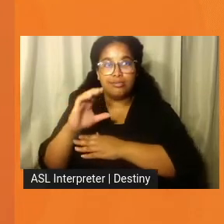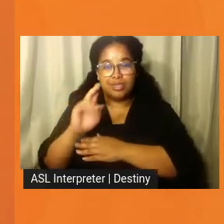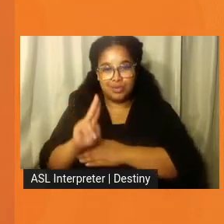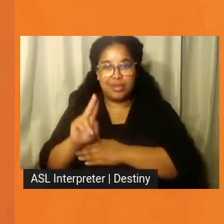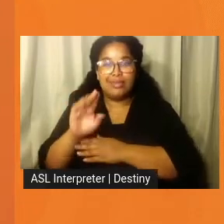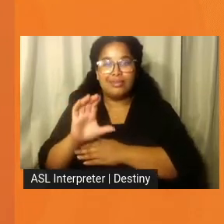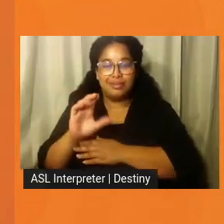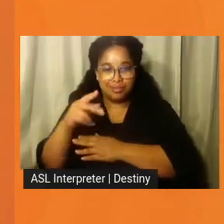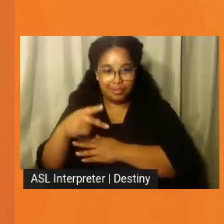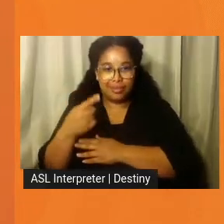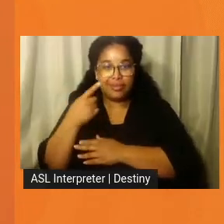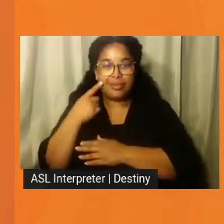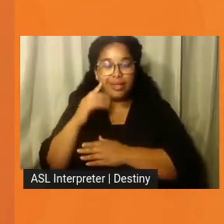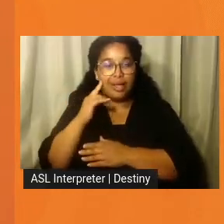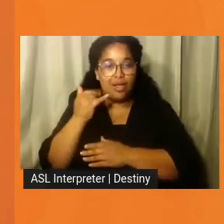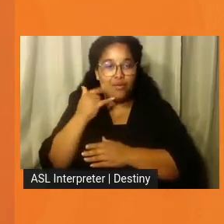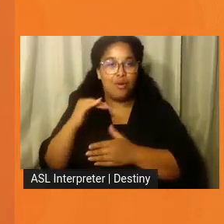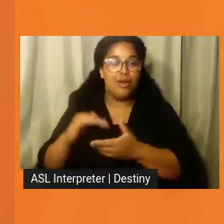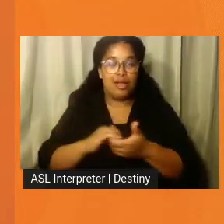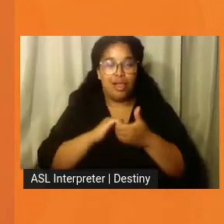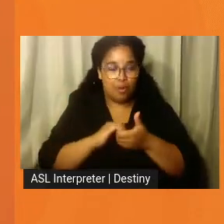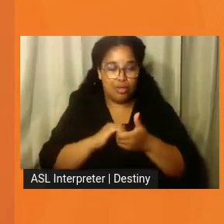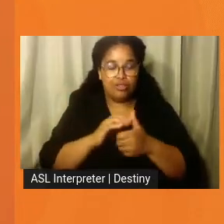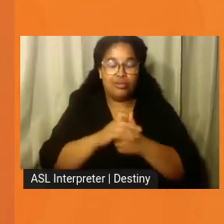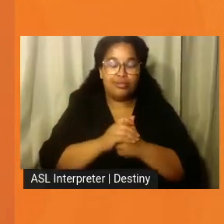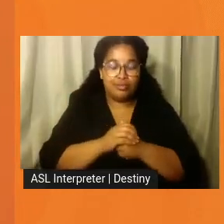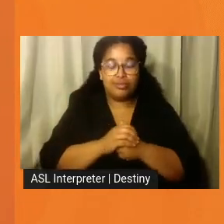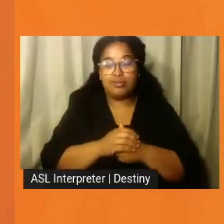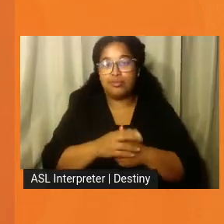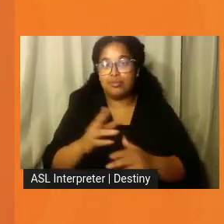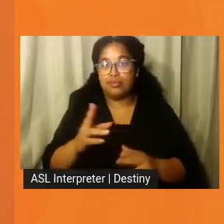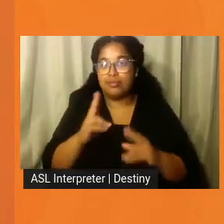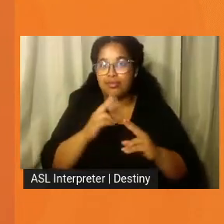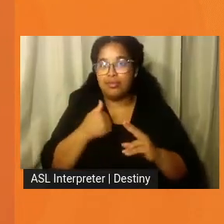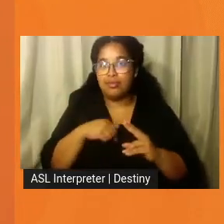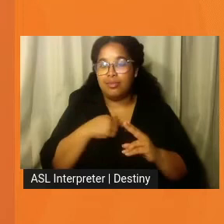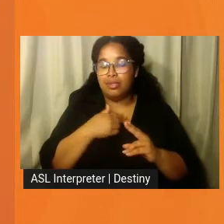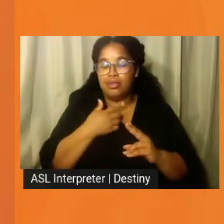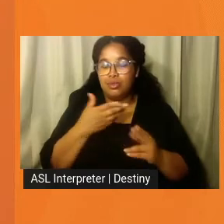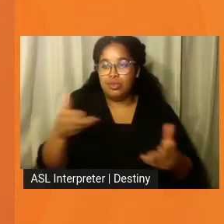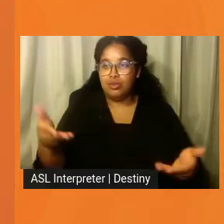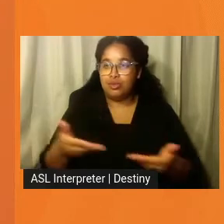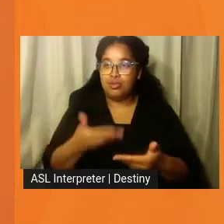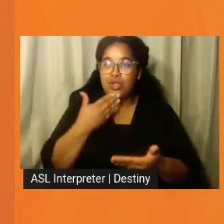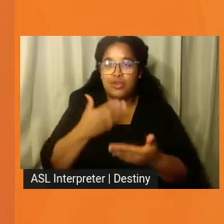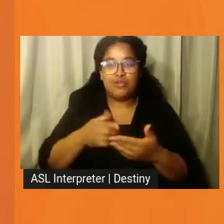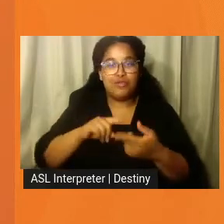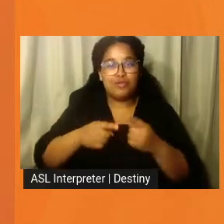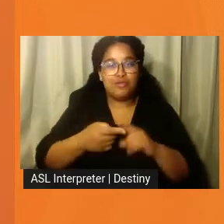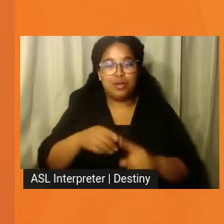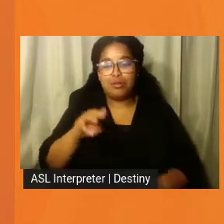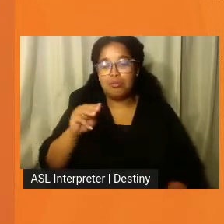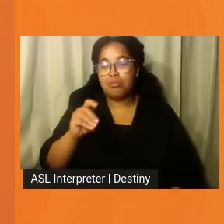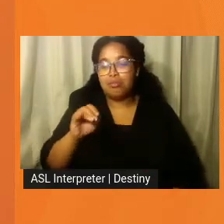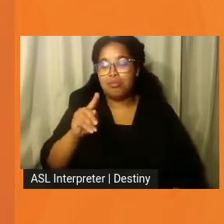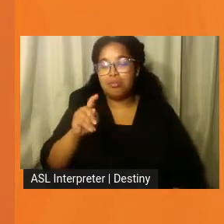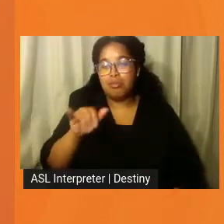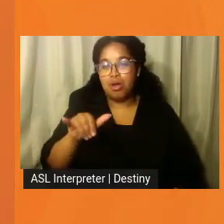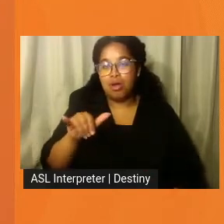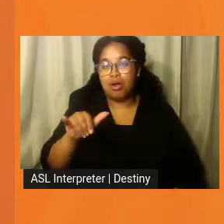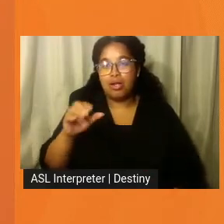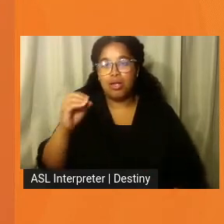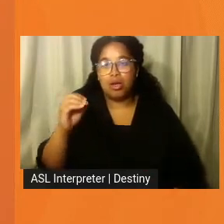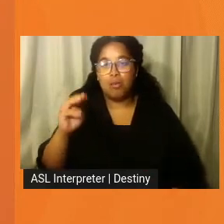I get the true honor of introducing my good friend, Mr. Marty Emoto. He's our next